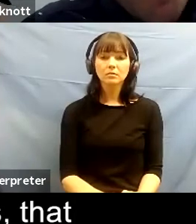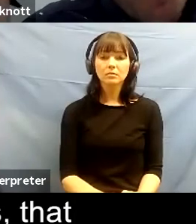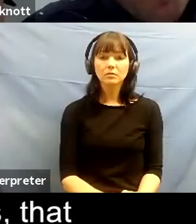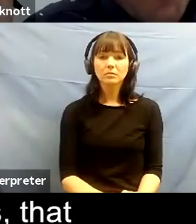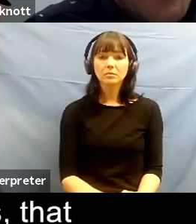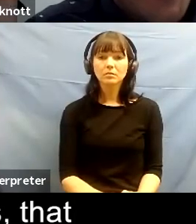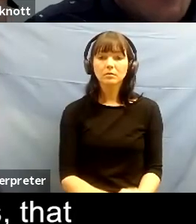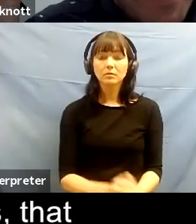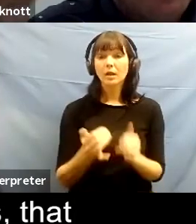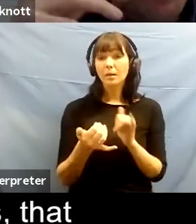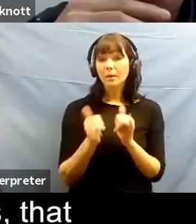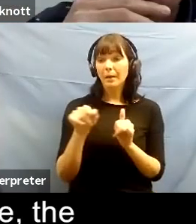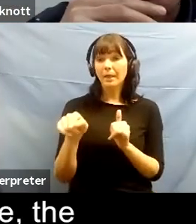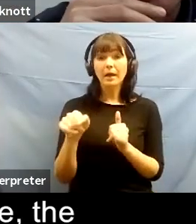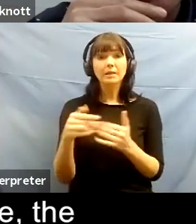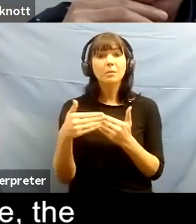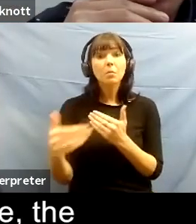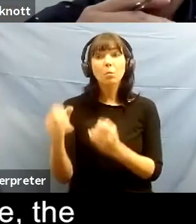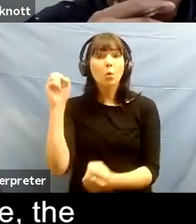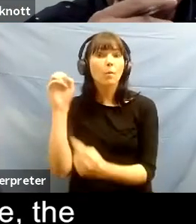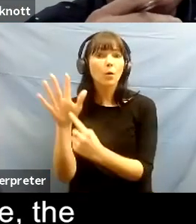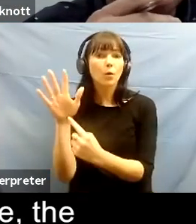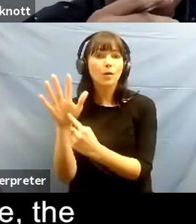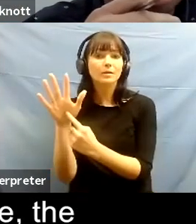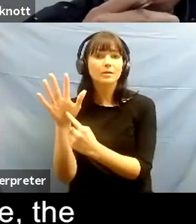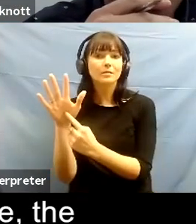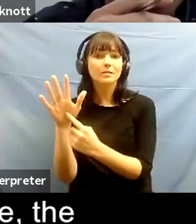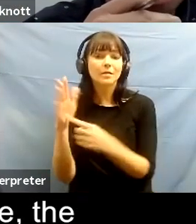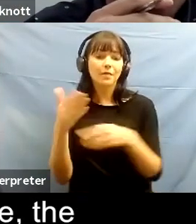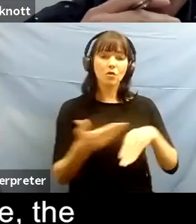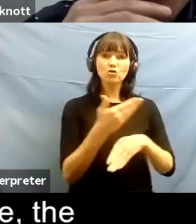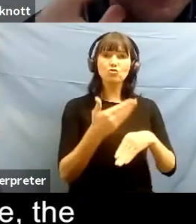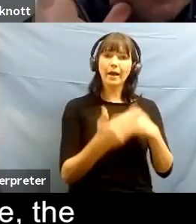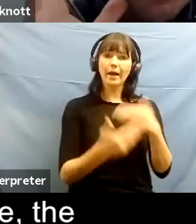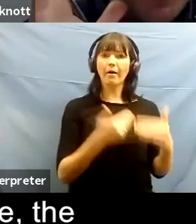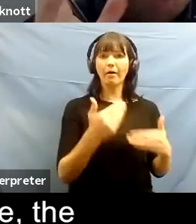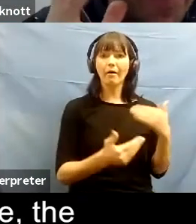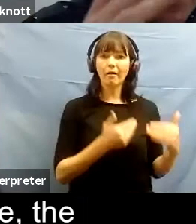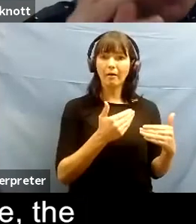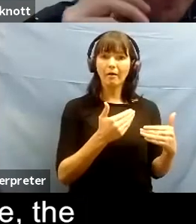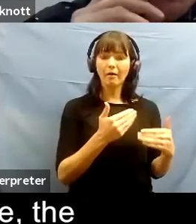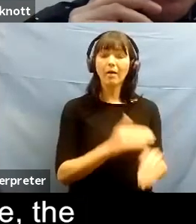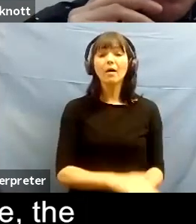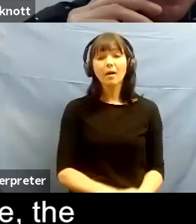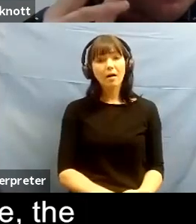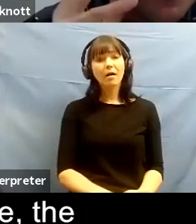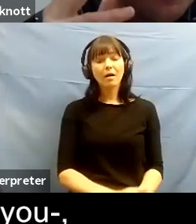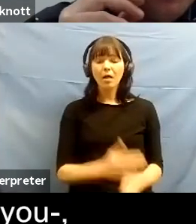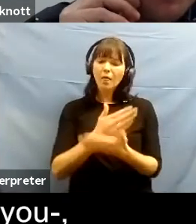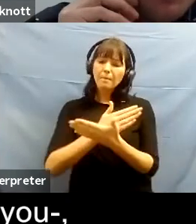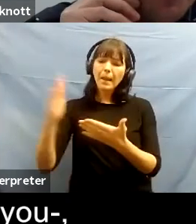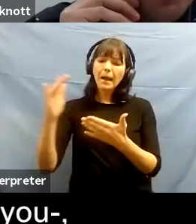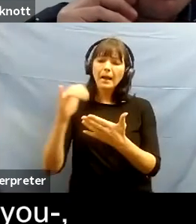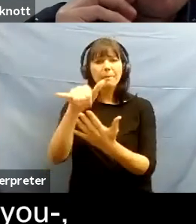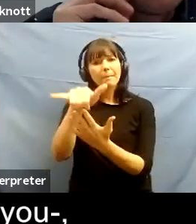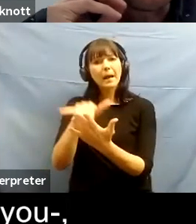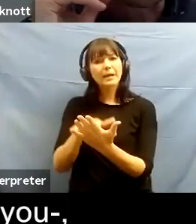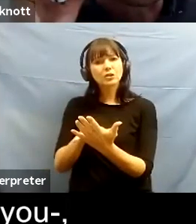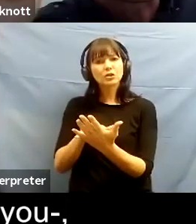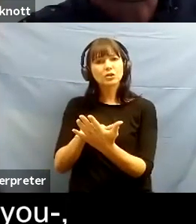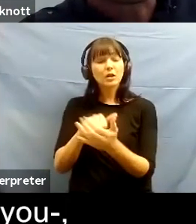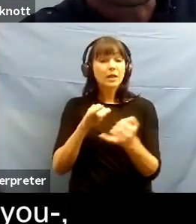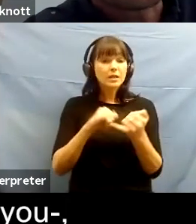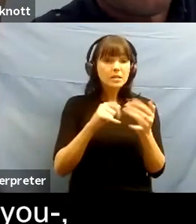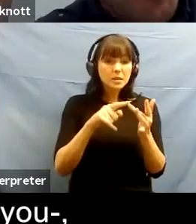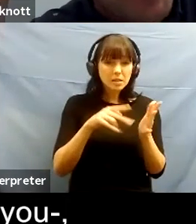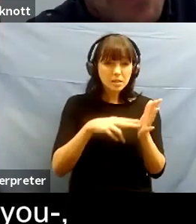might be more important than anything else thank you rowan um again the blank page reminds me of something you said earlier simon do